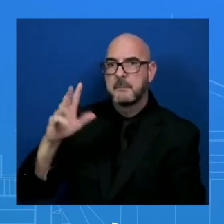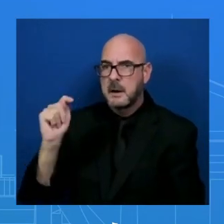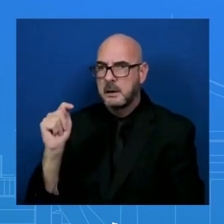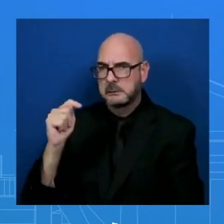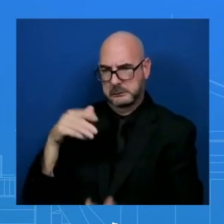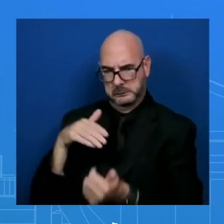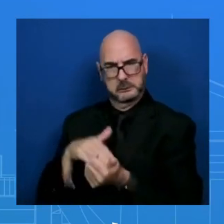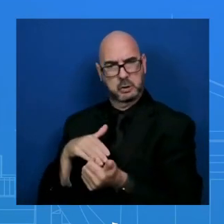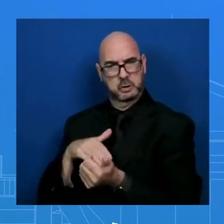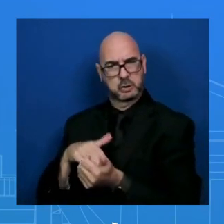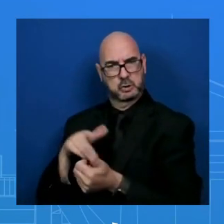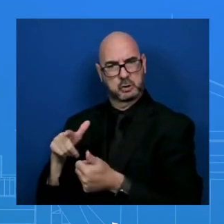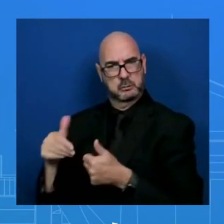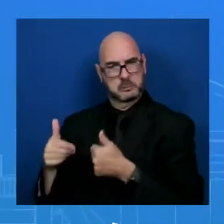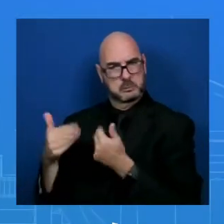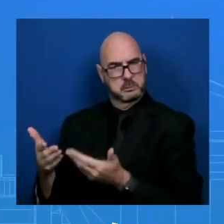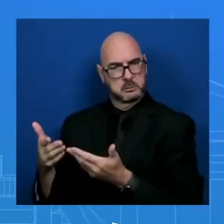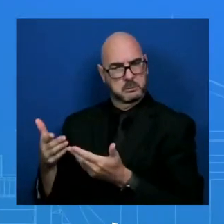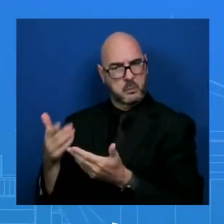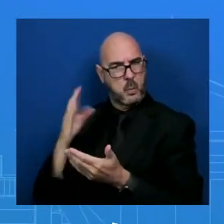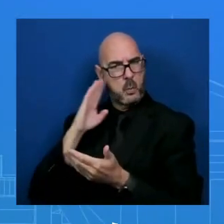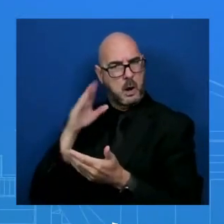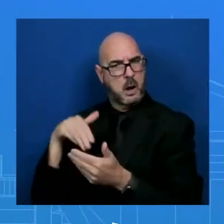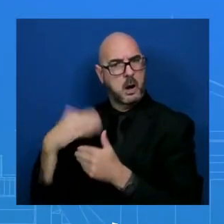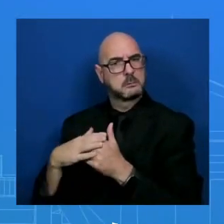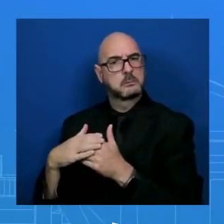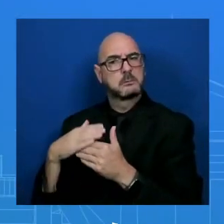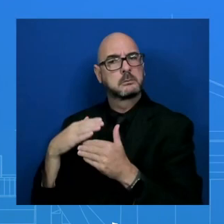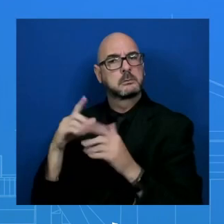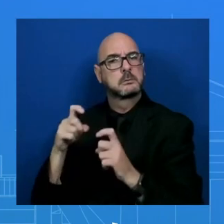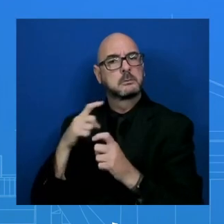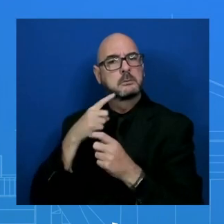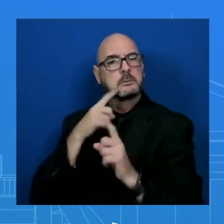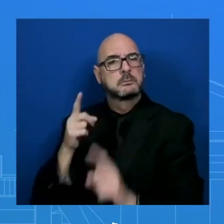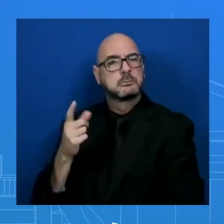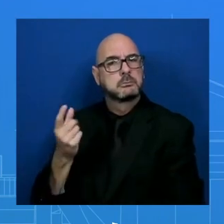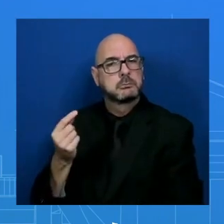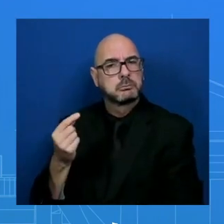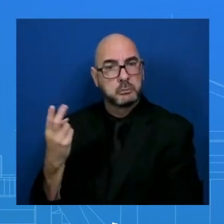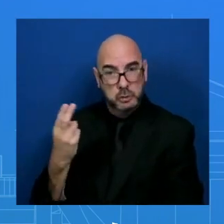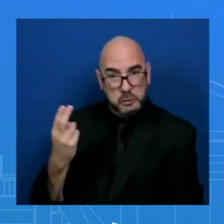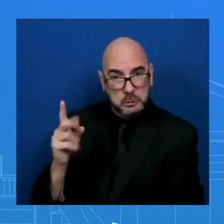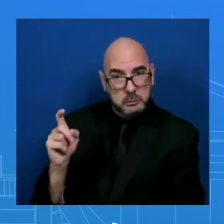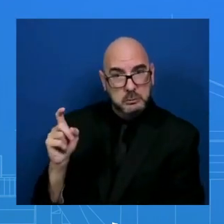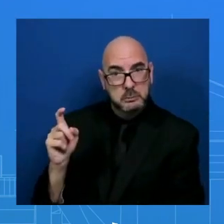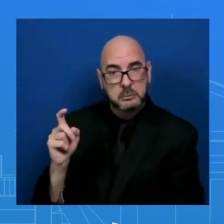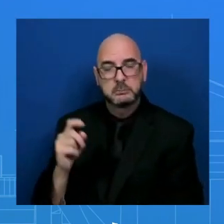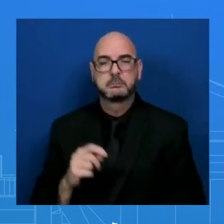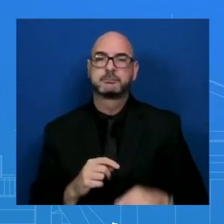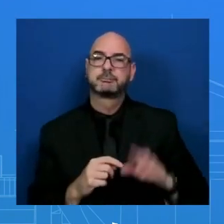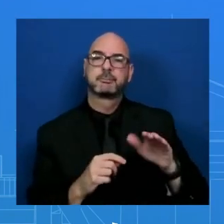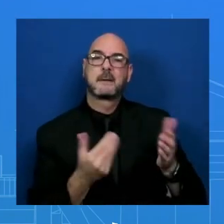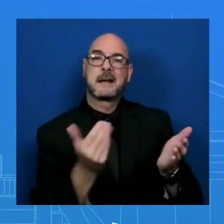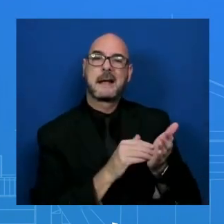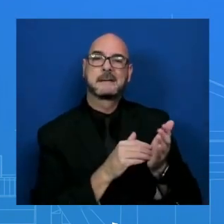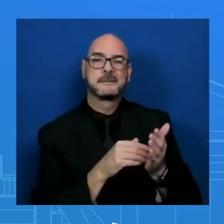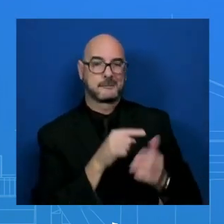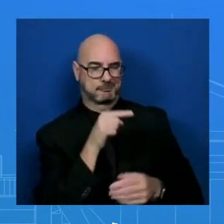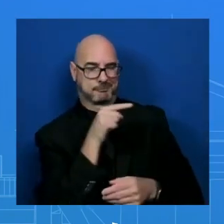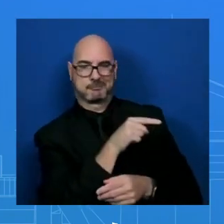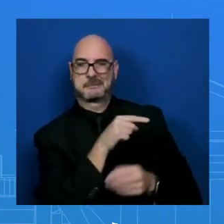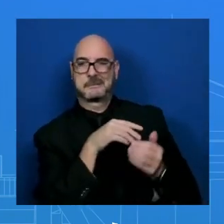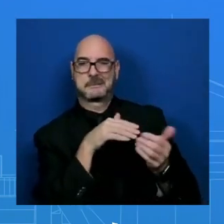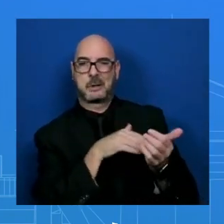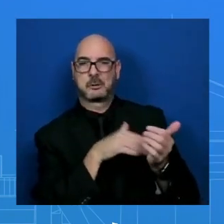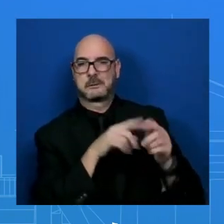then again on Thursday before leaving? MS. Look, this is something – this regular cadence is going to be up to his physician, a close consultation with his physician. As I just mentioned,